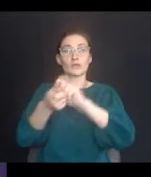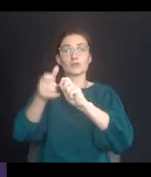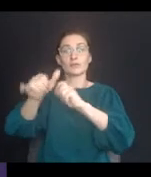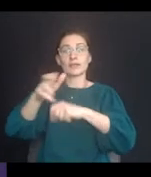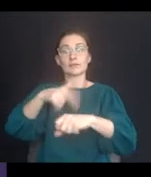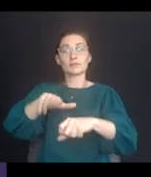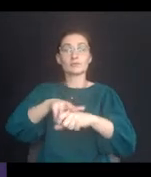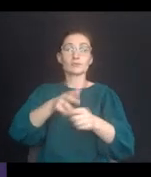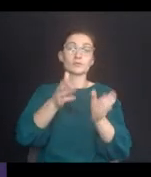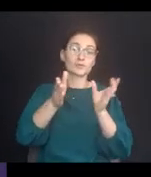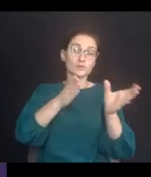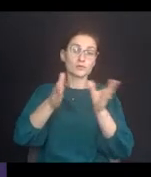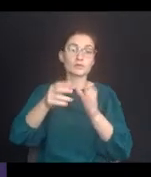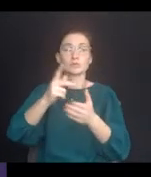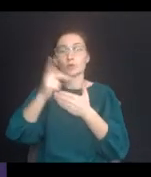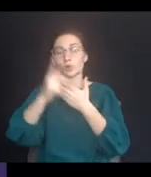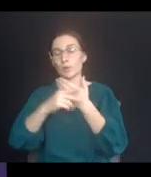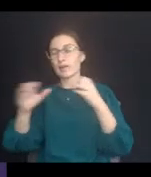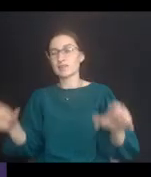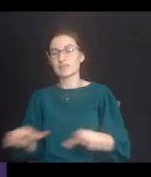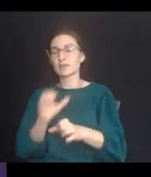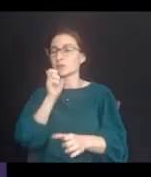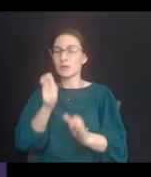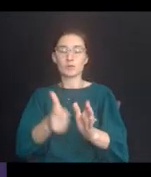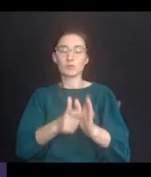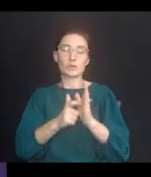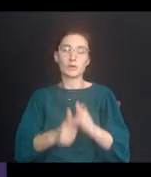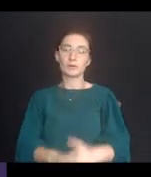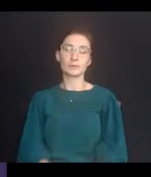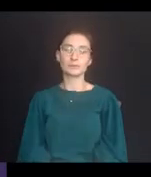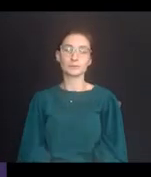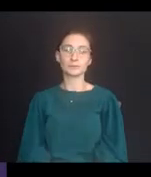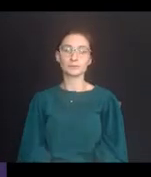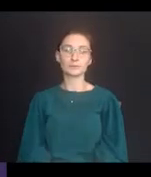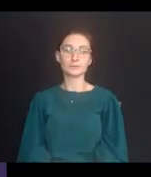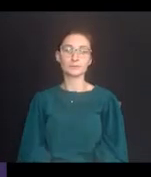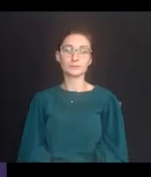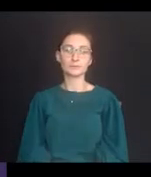the fundamental alteration in the nature of the service, program, or activity.